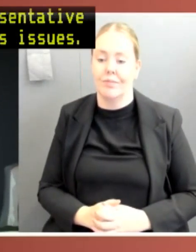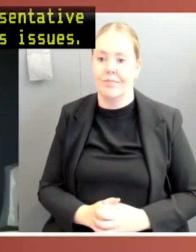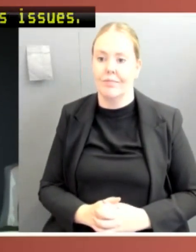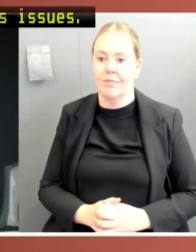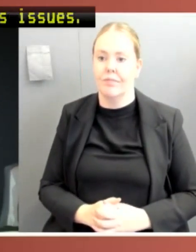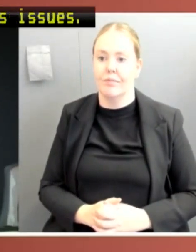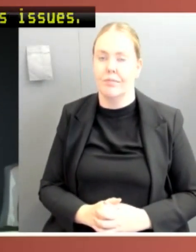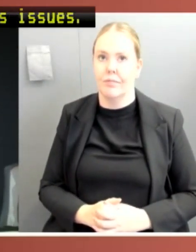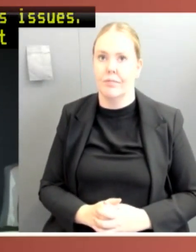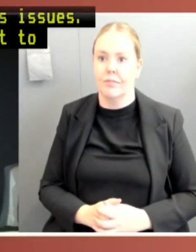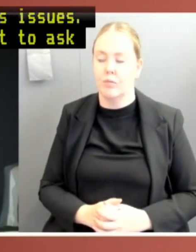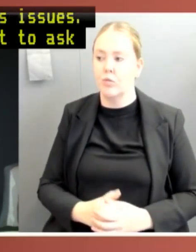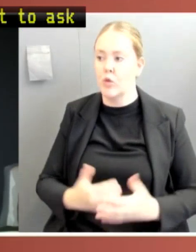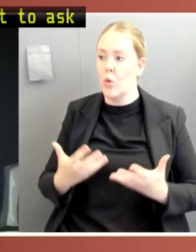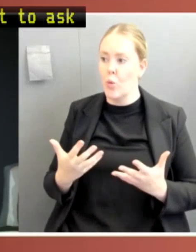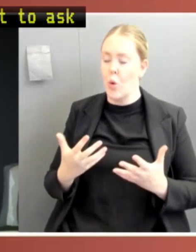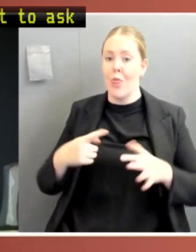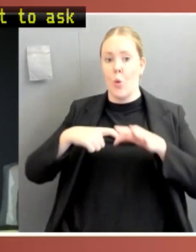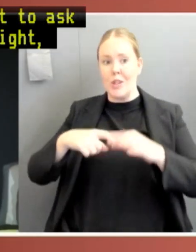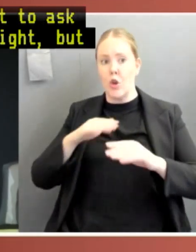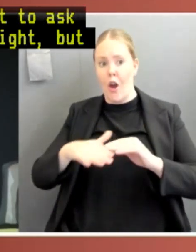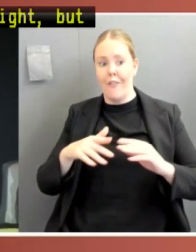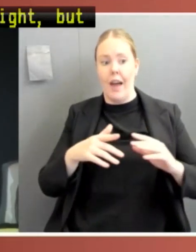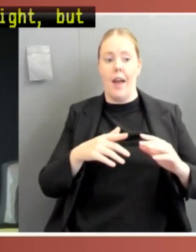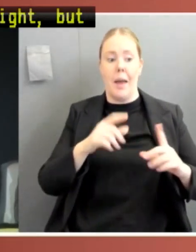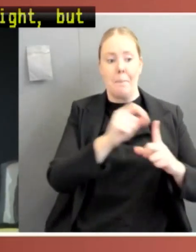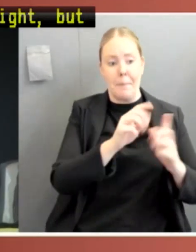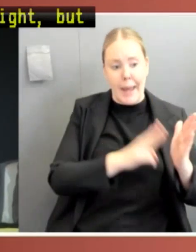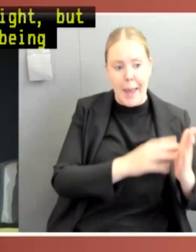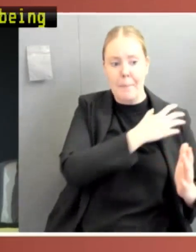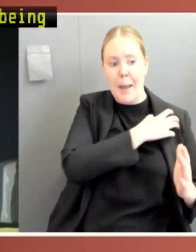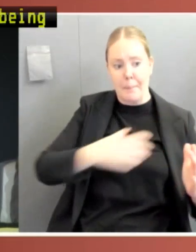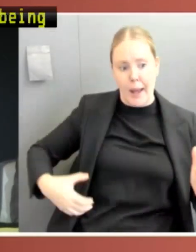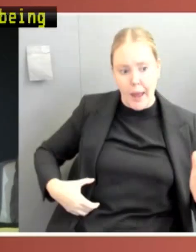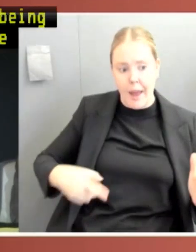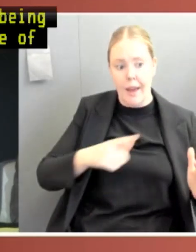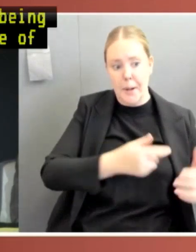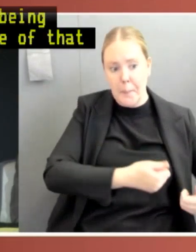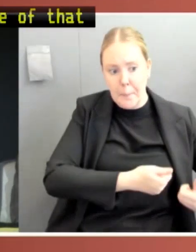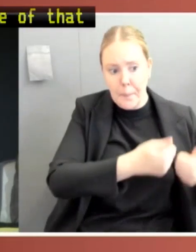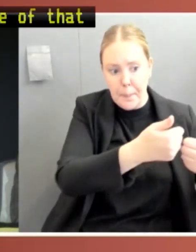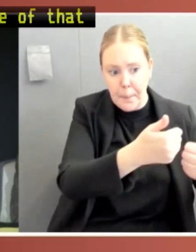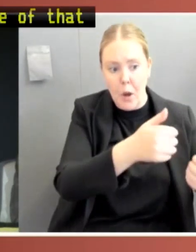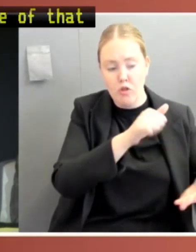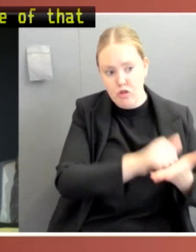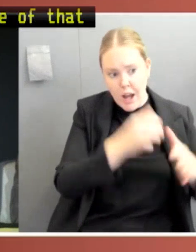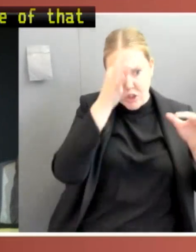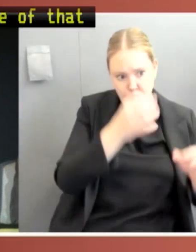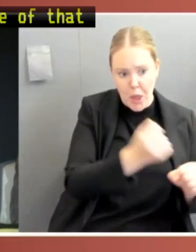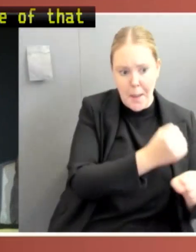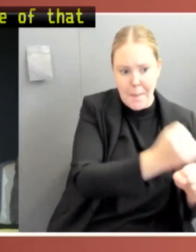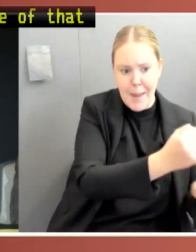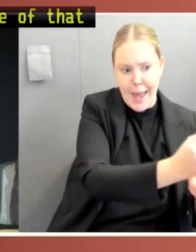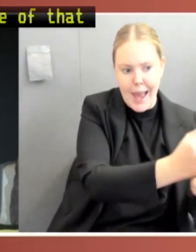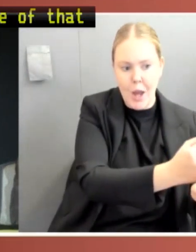see it being argued out. And the absence of that, again, I saw repeatedly fed into levels of distrust, in